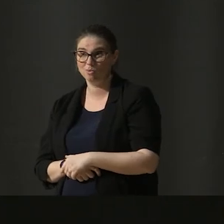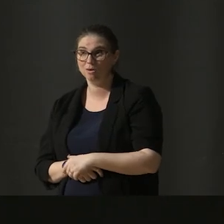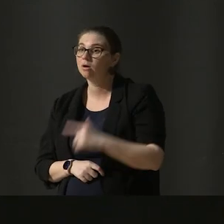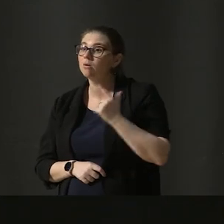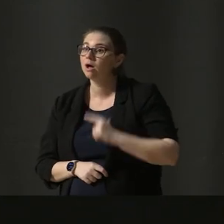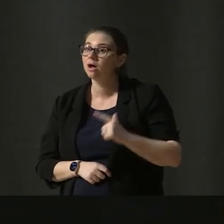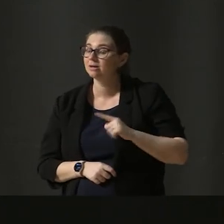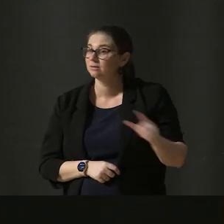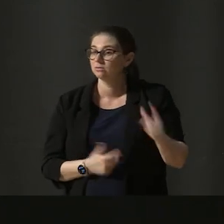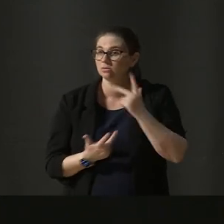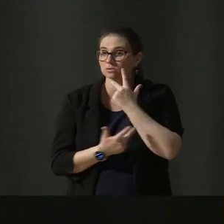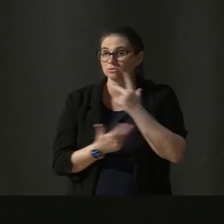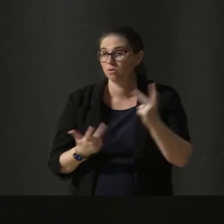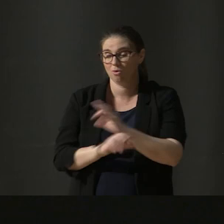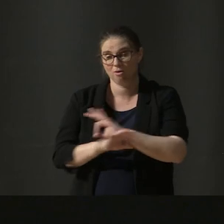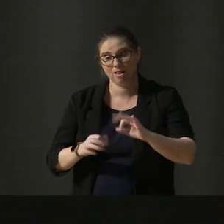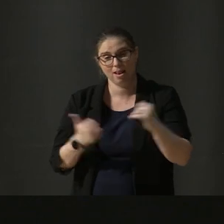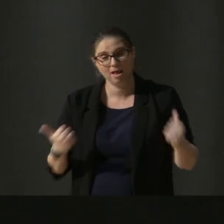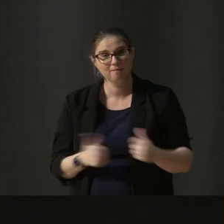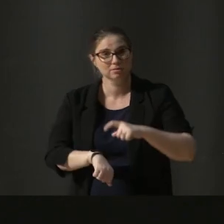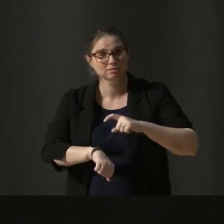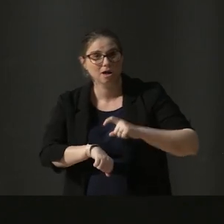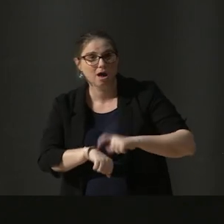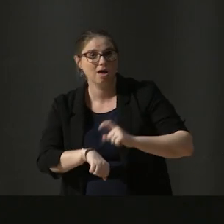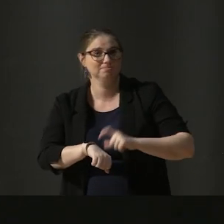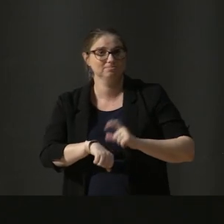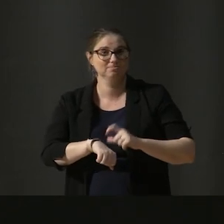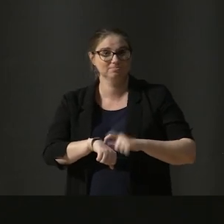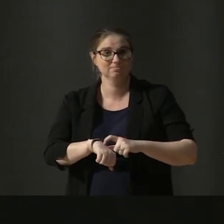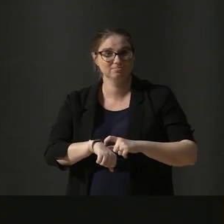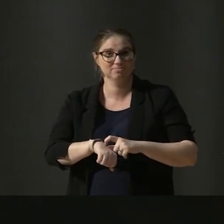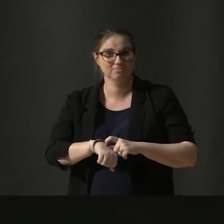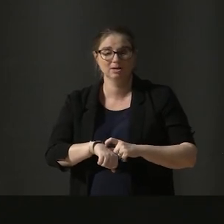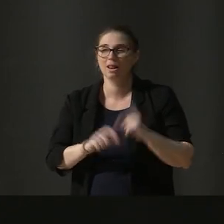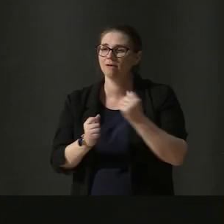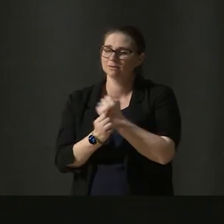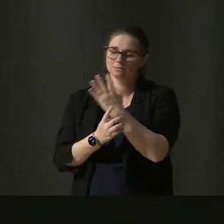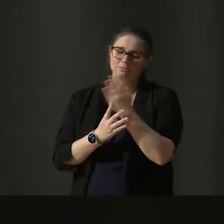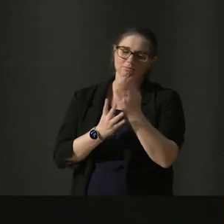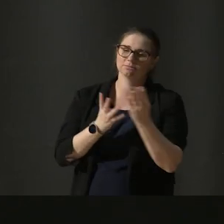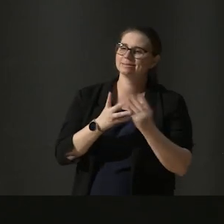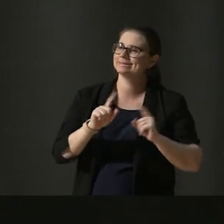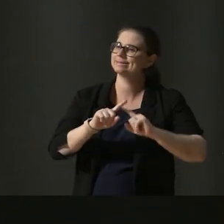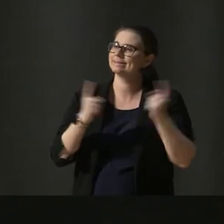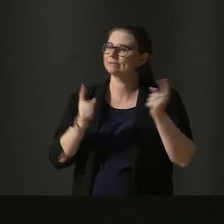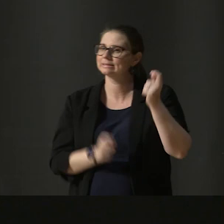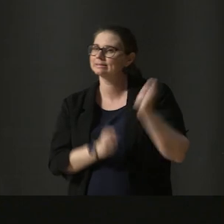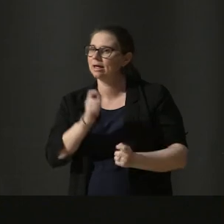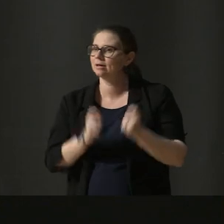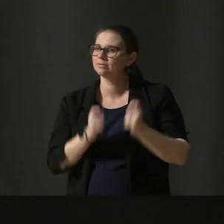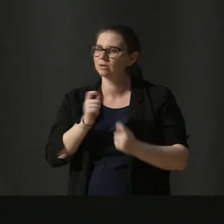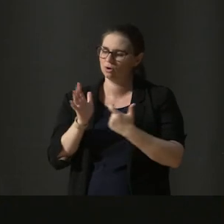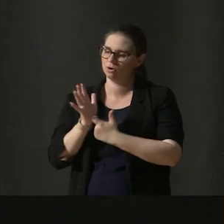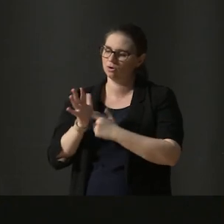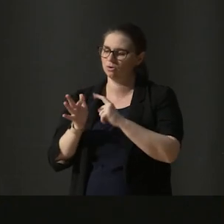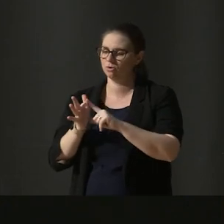time-poor reality with the introduction of repertoire exams in recent years across various examination boards. In a repertoire